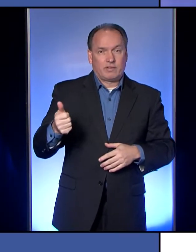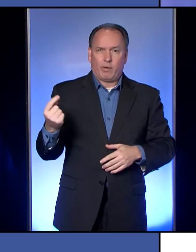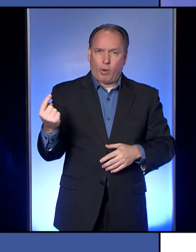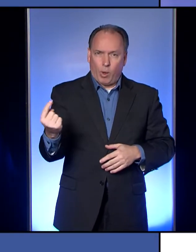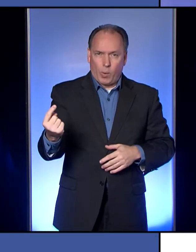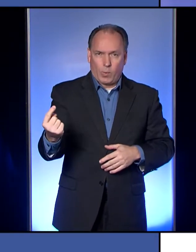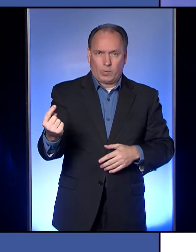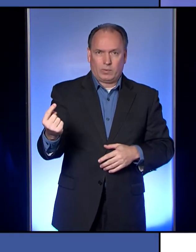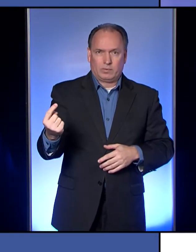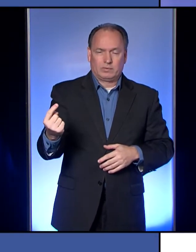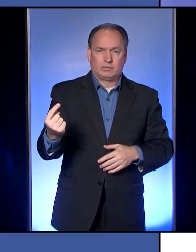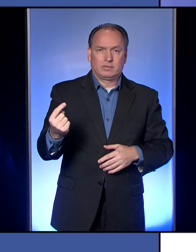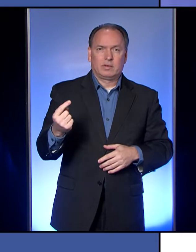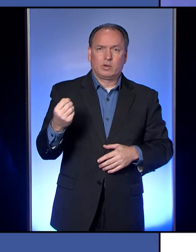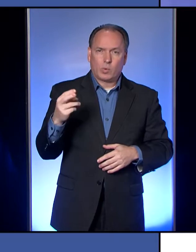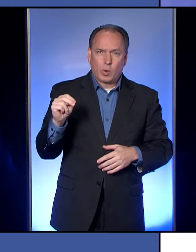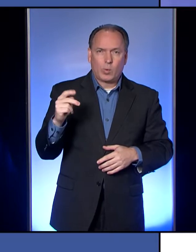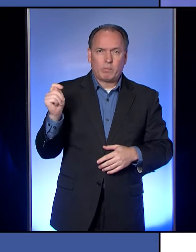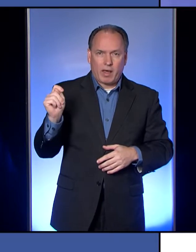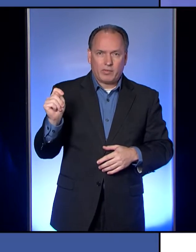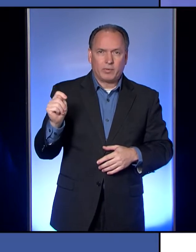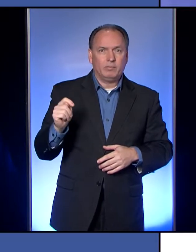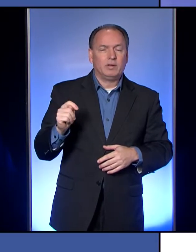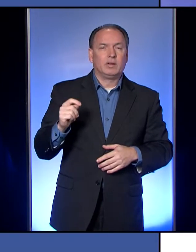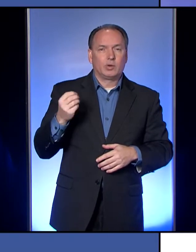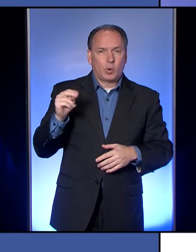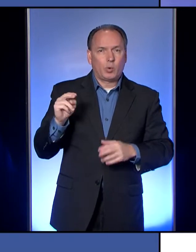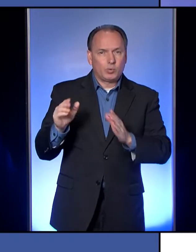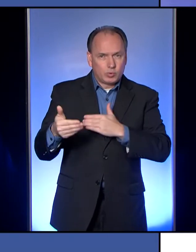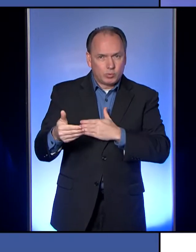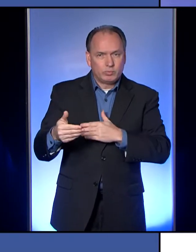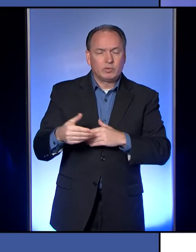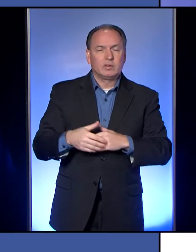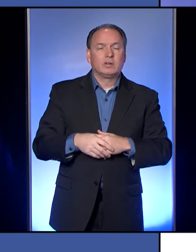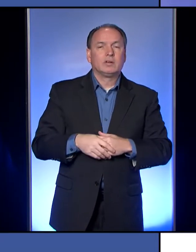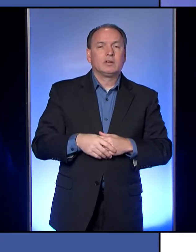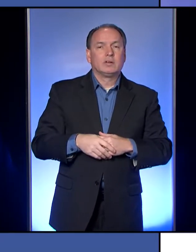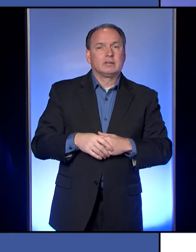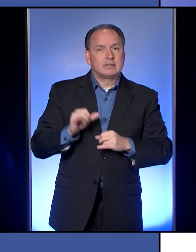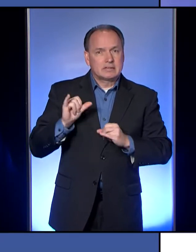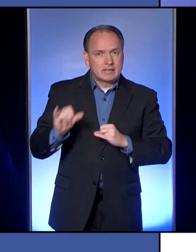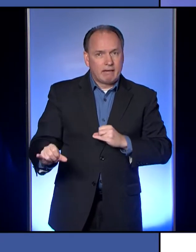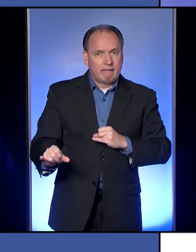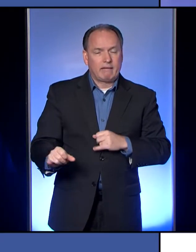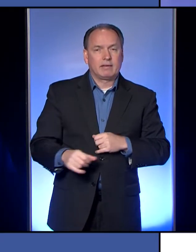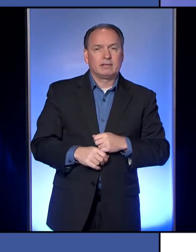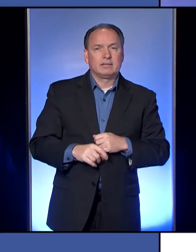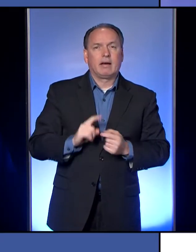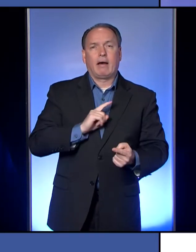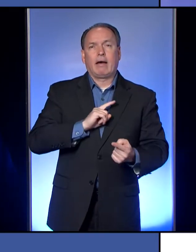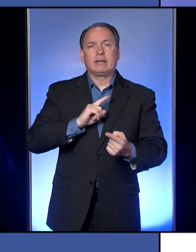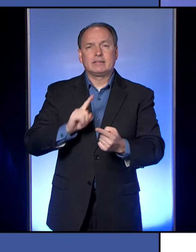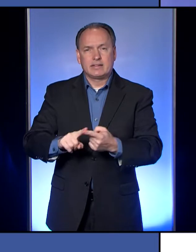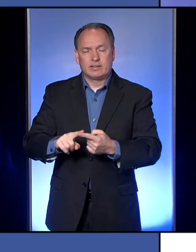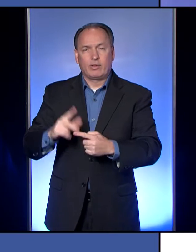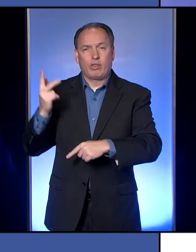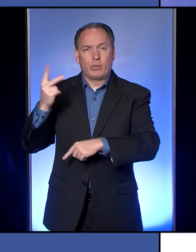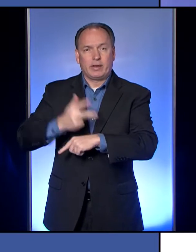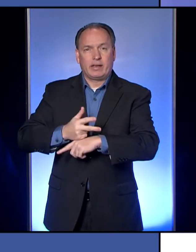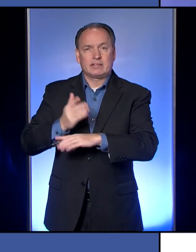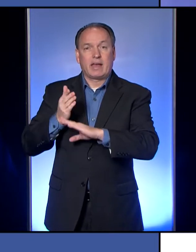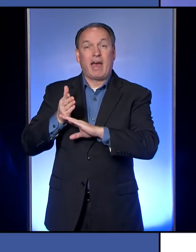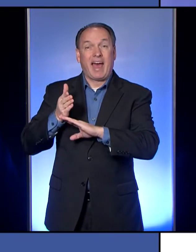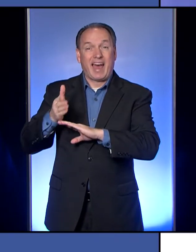yourself, have your own bathroom, have your own room to stay in, and that you must stay there until 72 hours